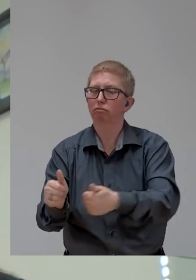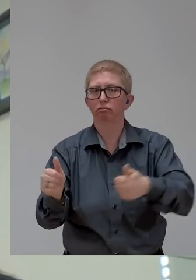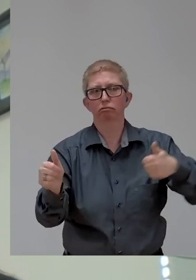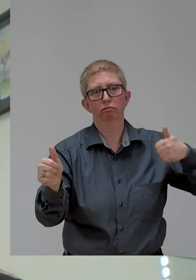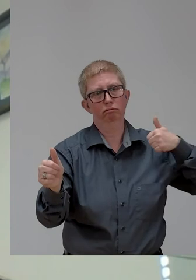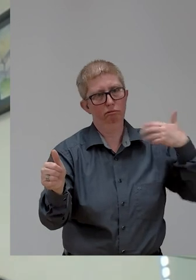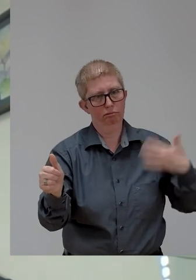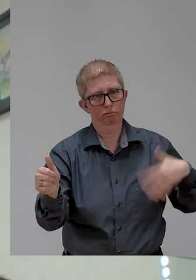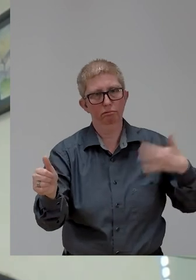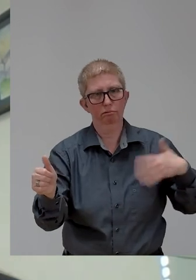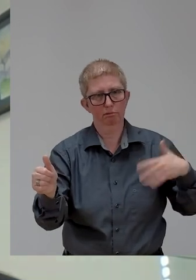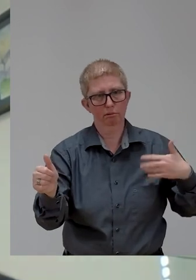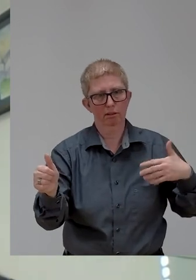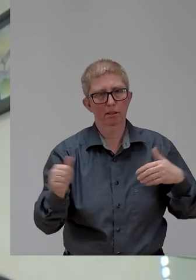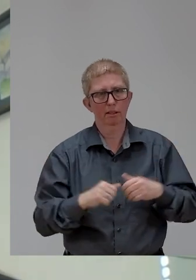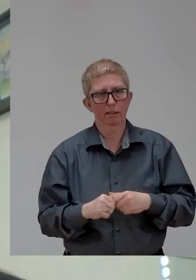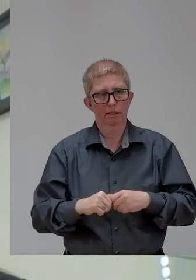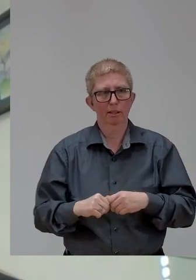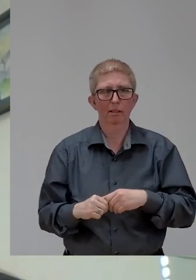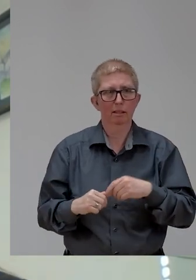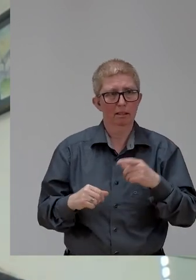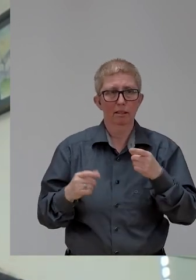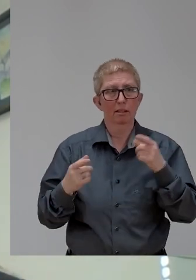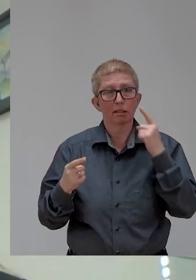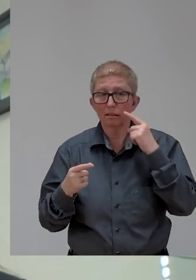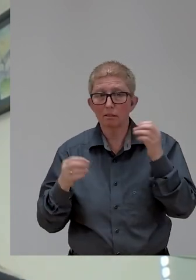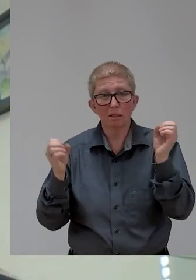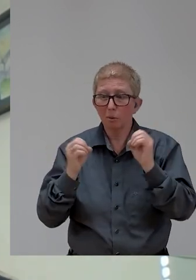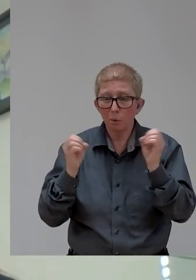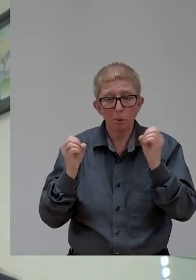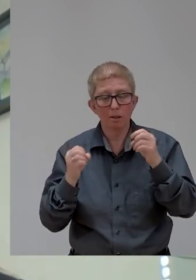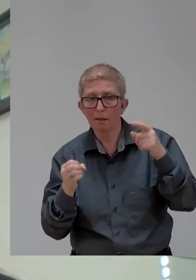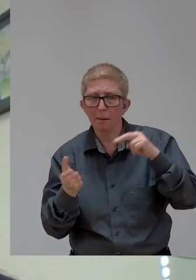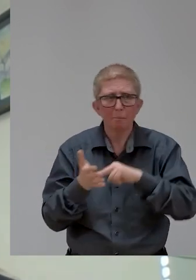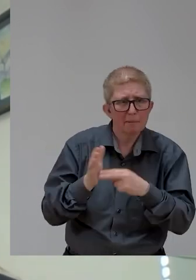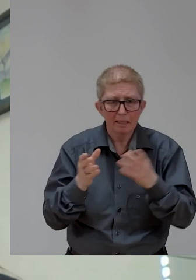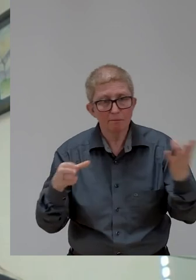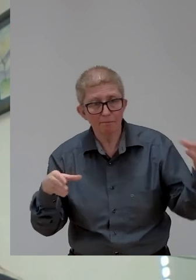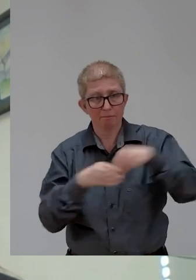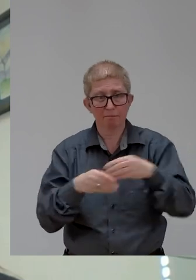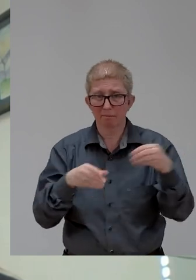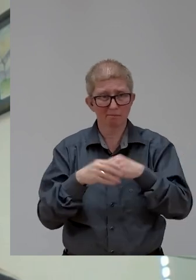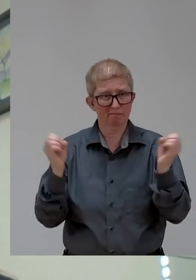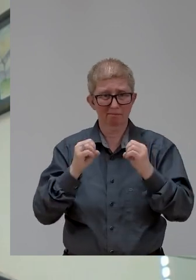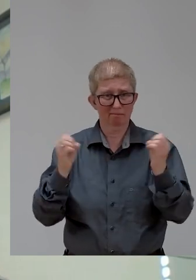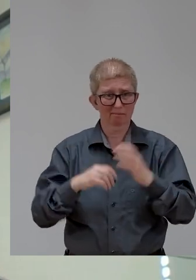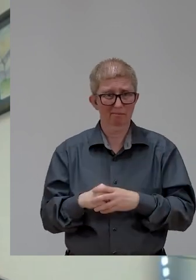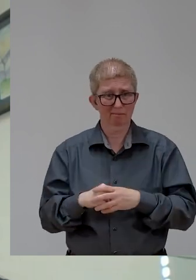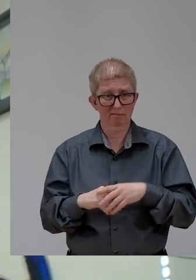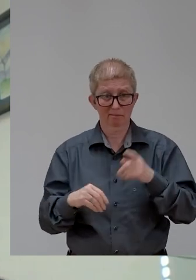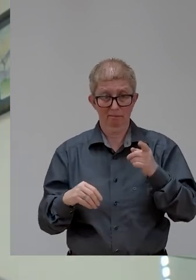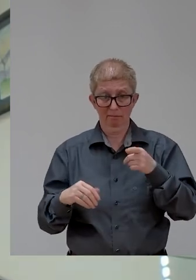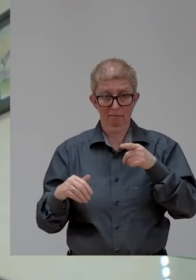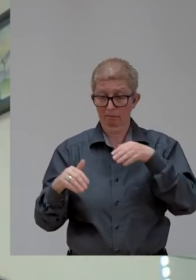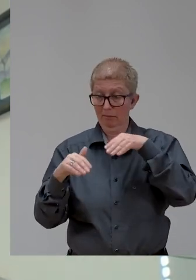Even apps and things that were probably would have been made accessible in regular days suddenly weren't. We had to work really hard to